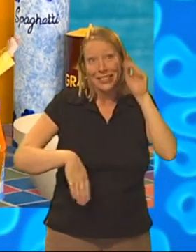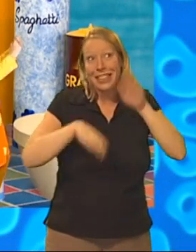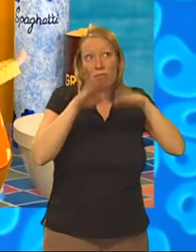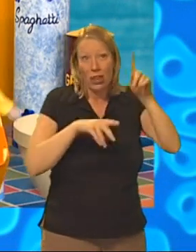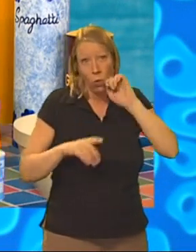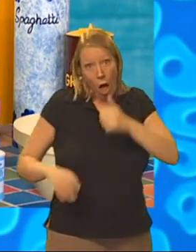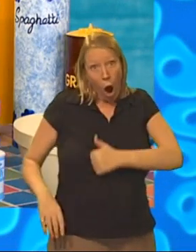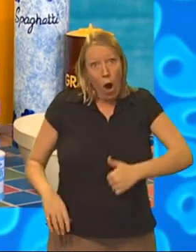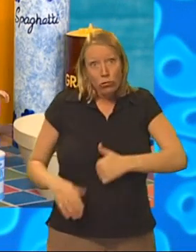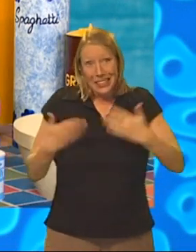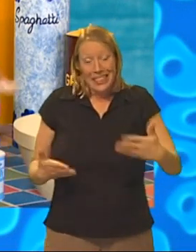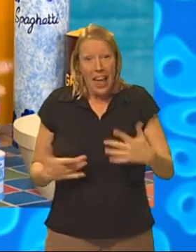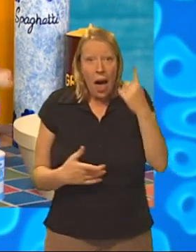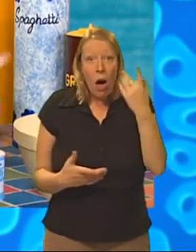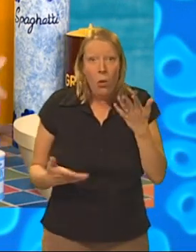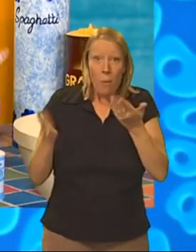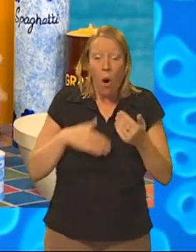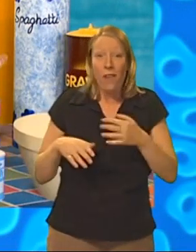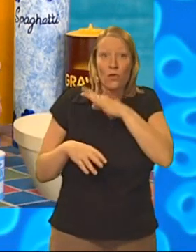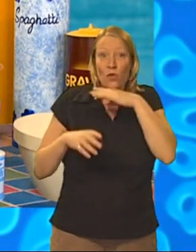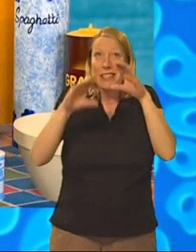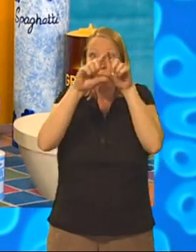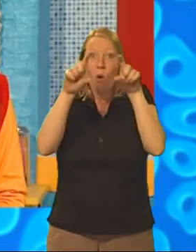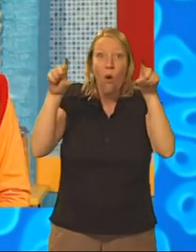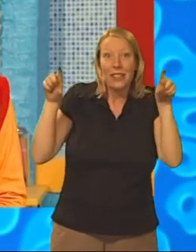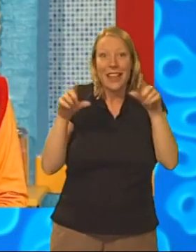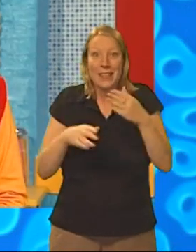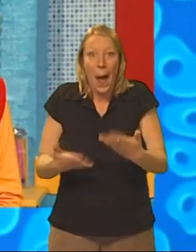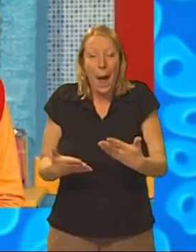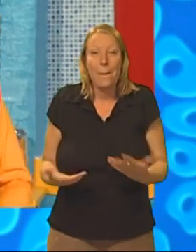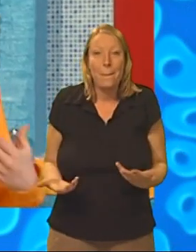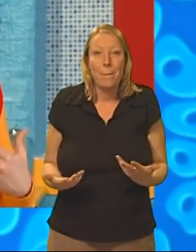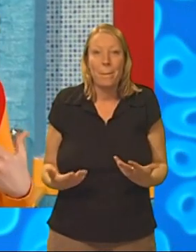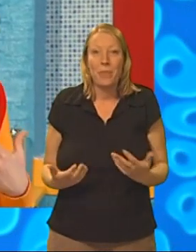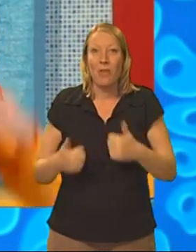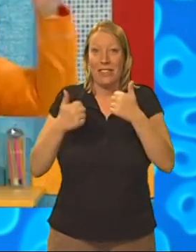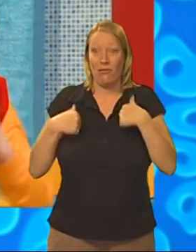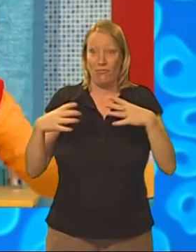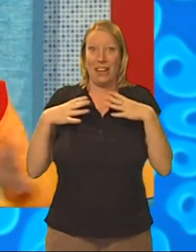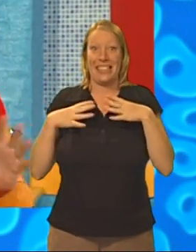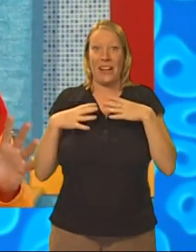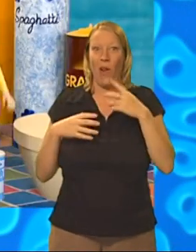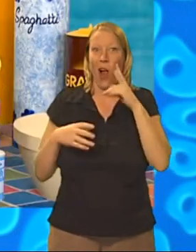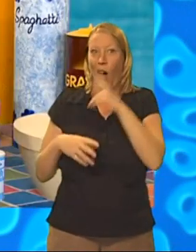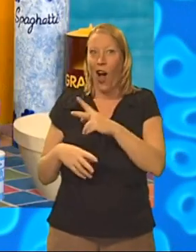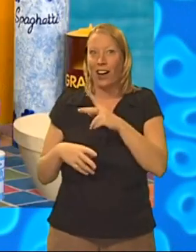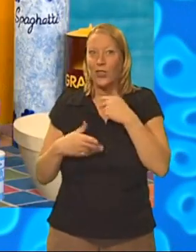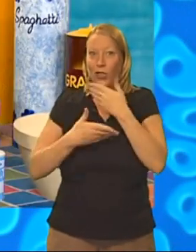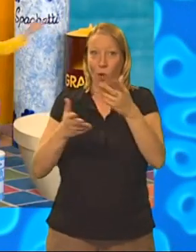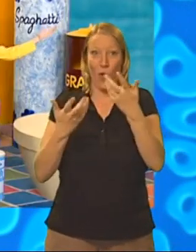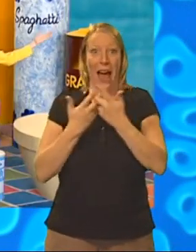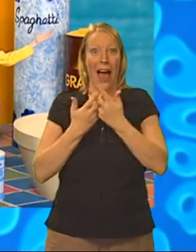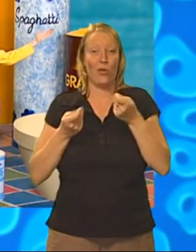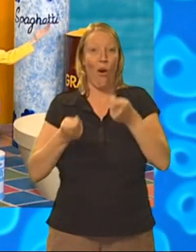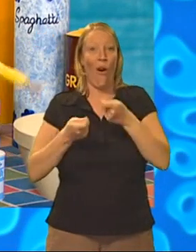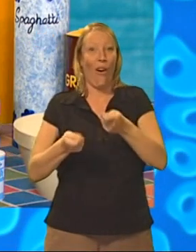really hungry by now! Come on, it's Fruity Borders time! OK! We're all ready, so take a look! And we will show